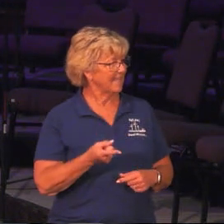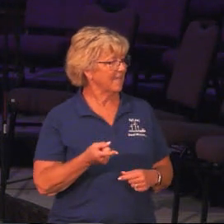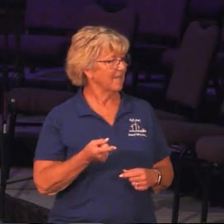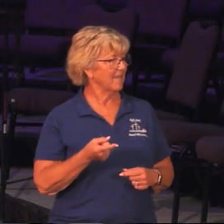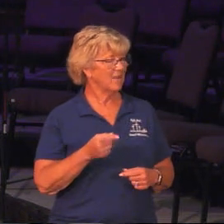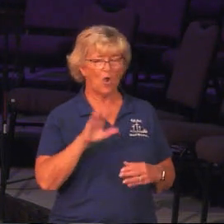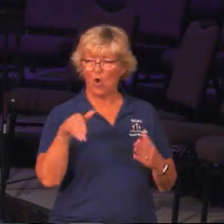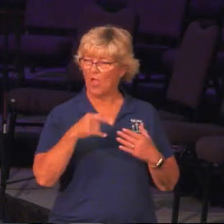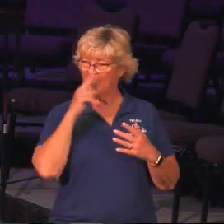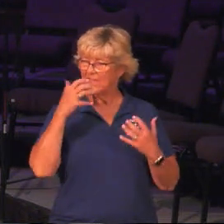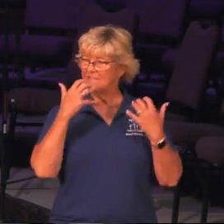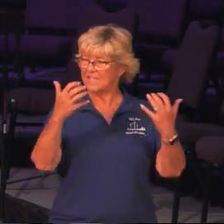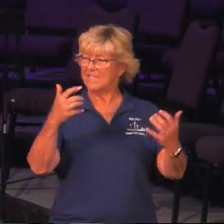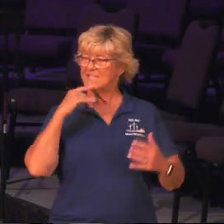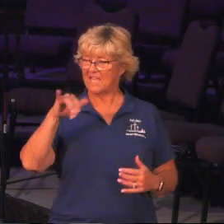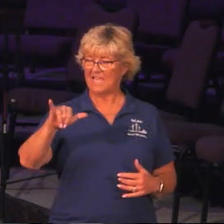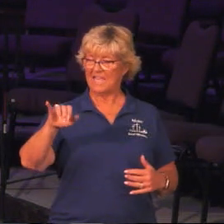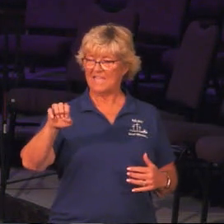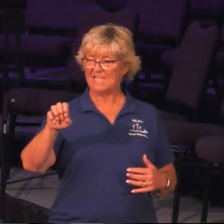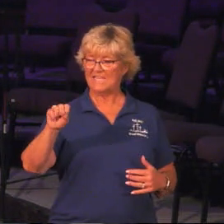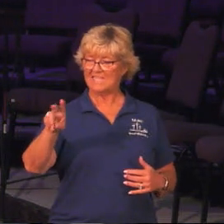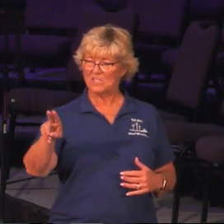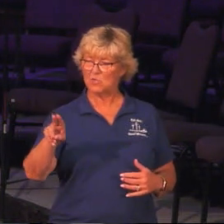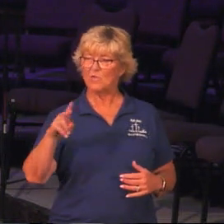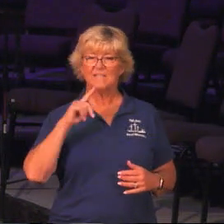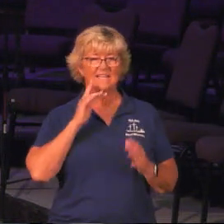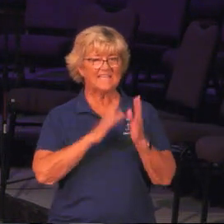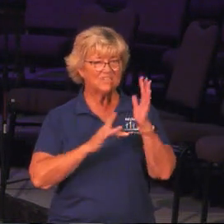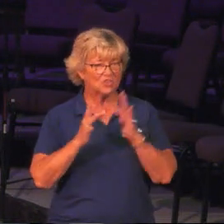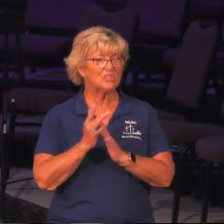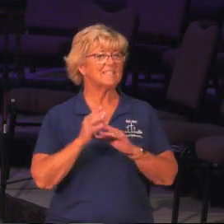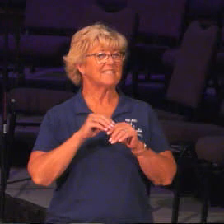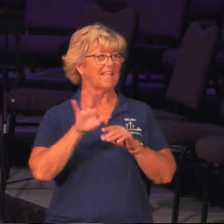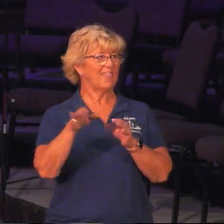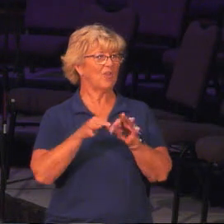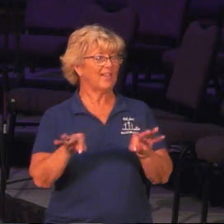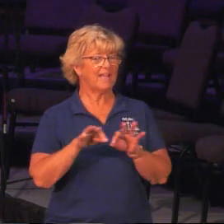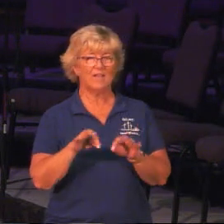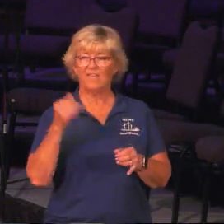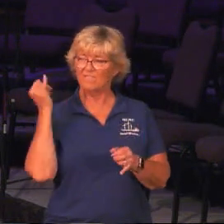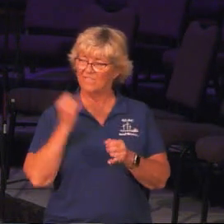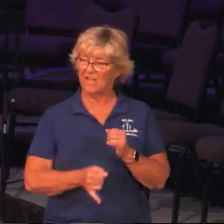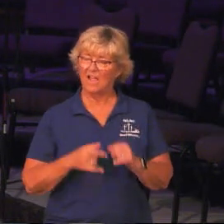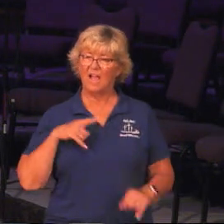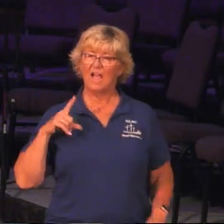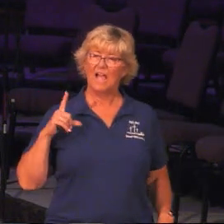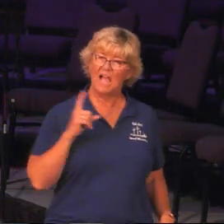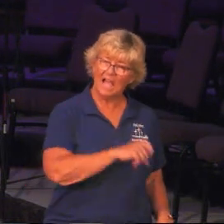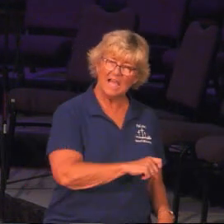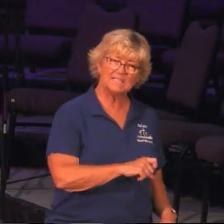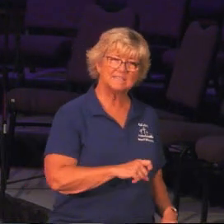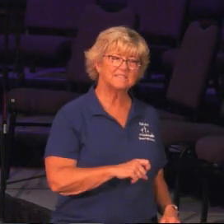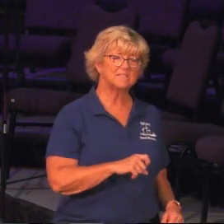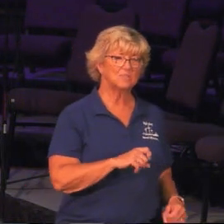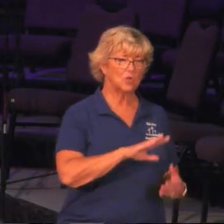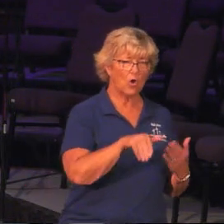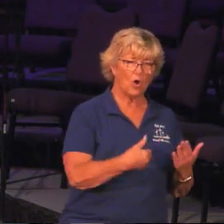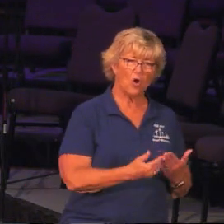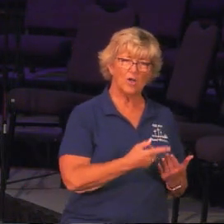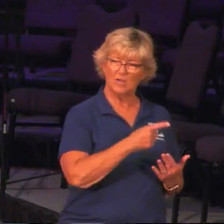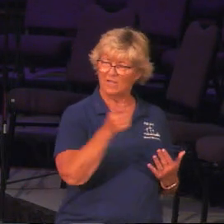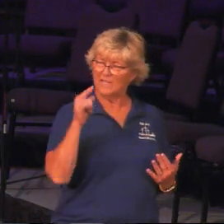all these kids are saying, yes, they're saying Jesus, Jesus, right? So finally I asked, I said, so are all these